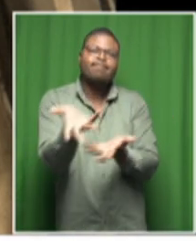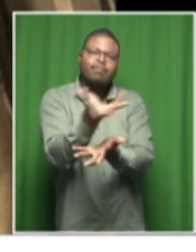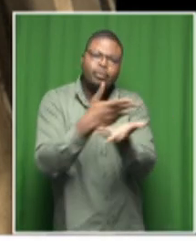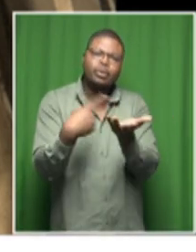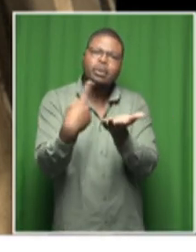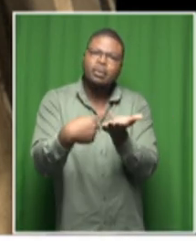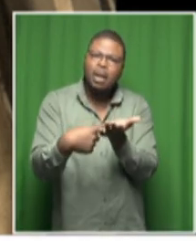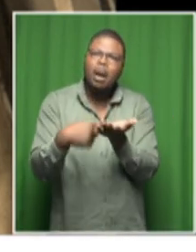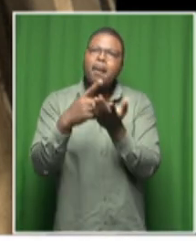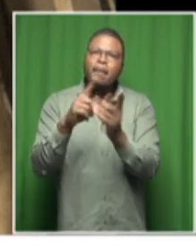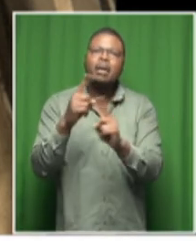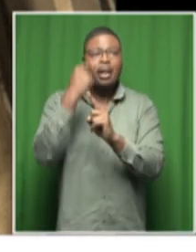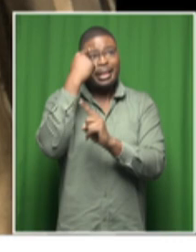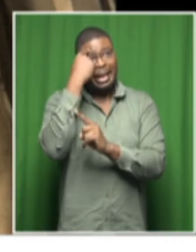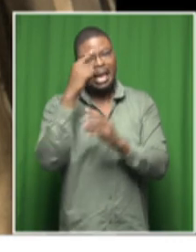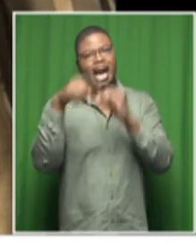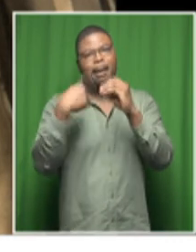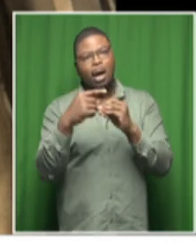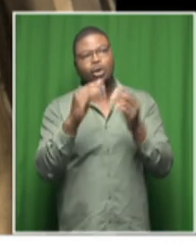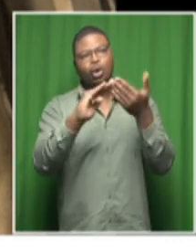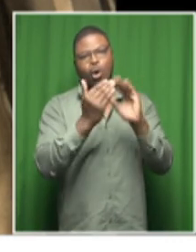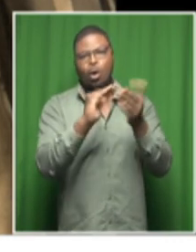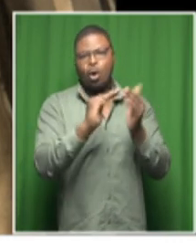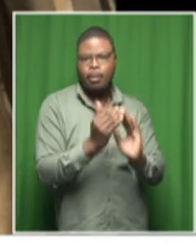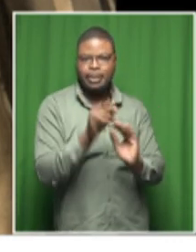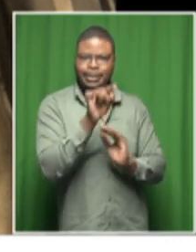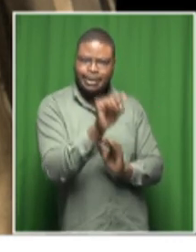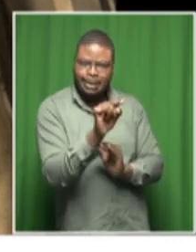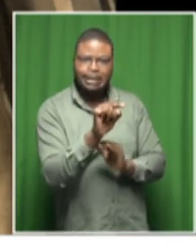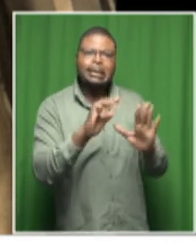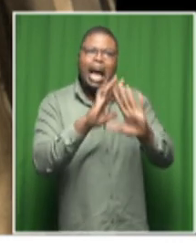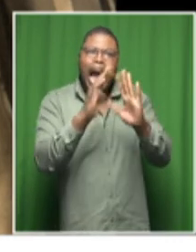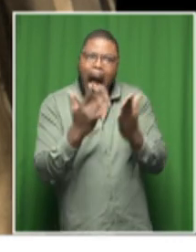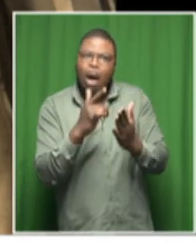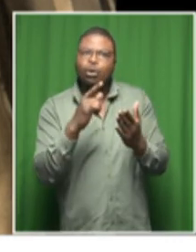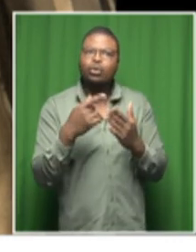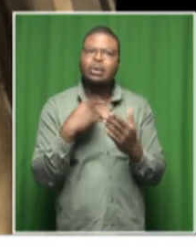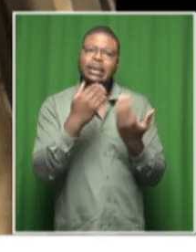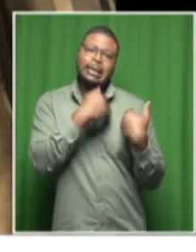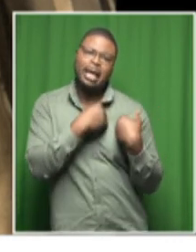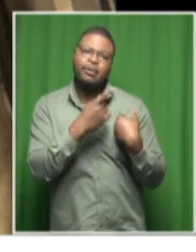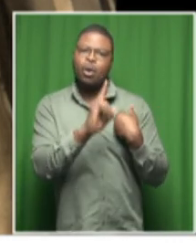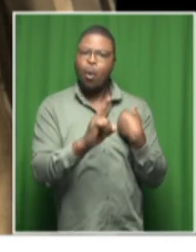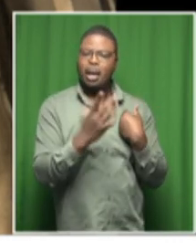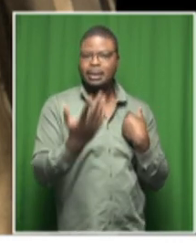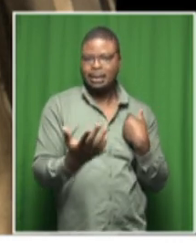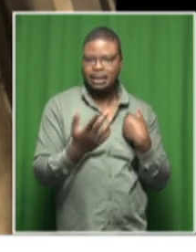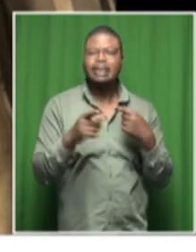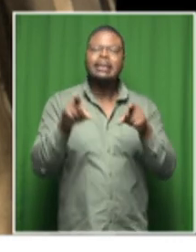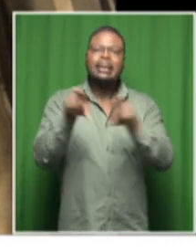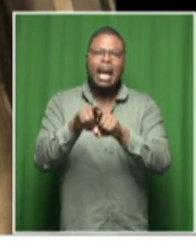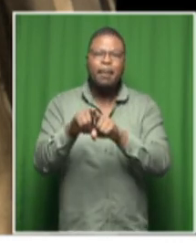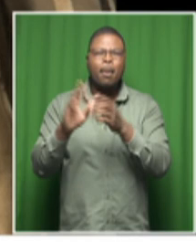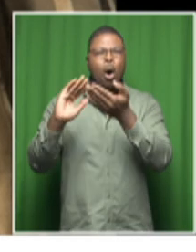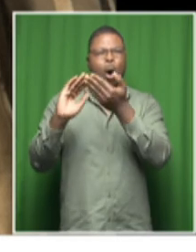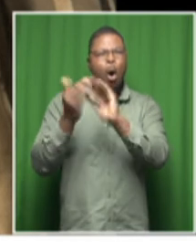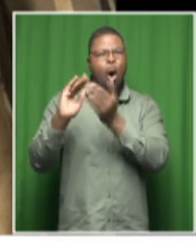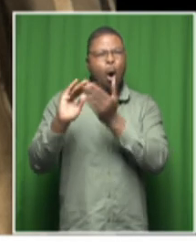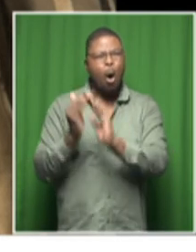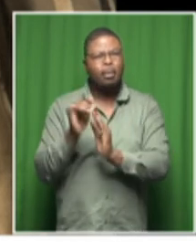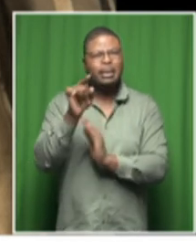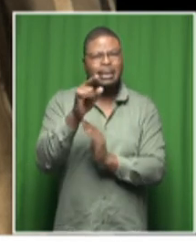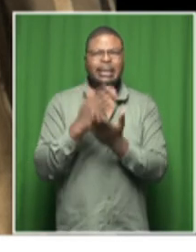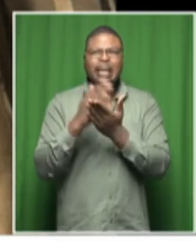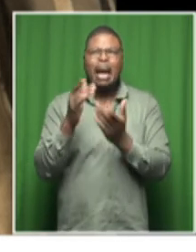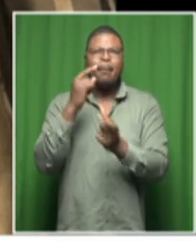businesses uh as we would understand you know in the capitalist society it becomes normal to